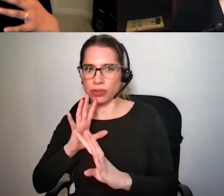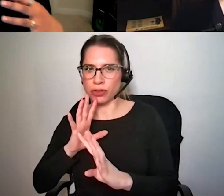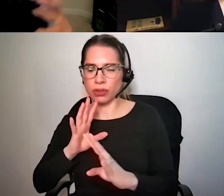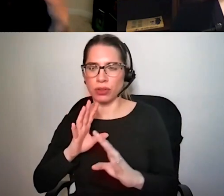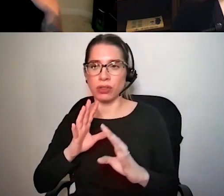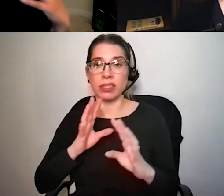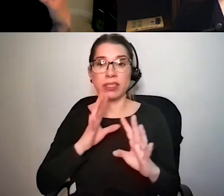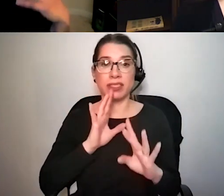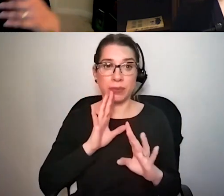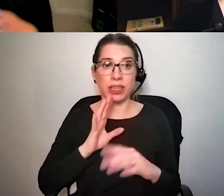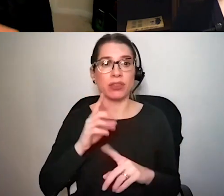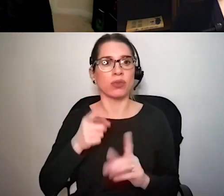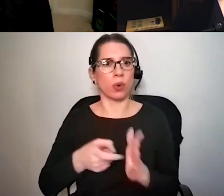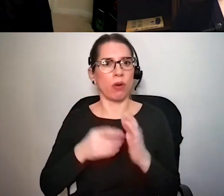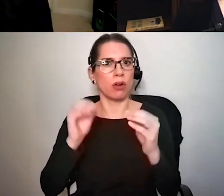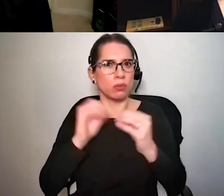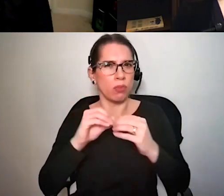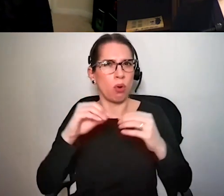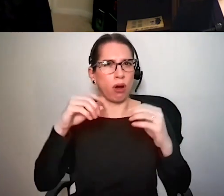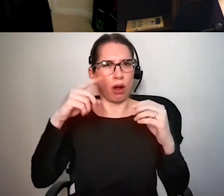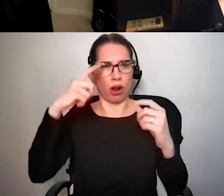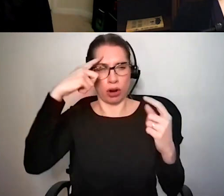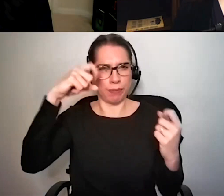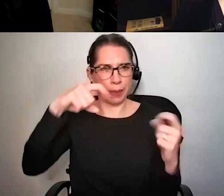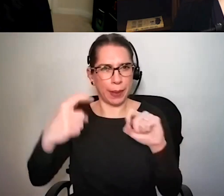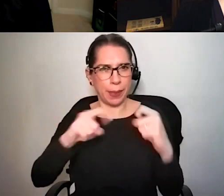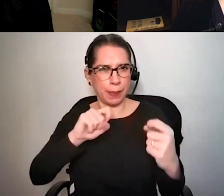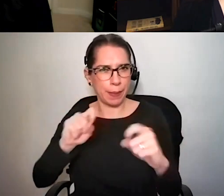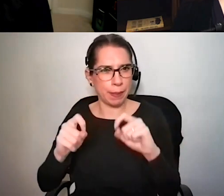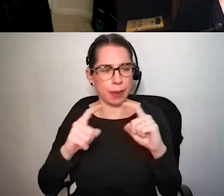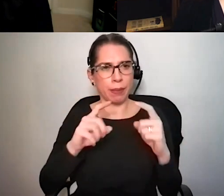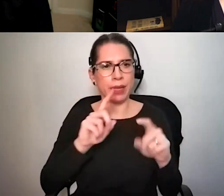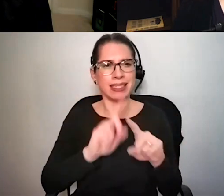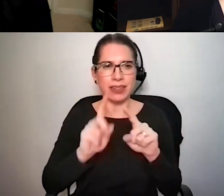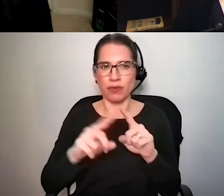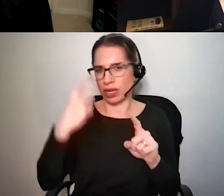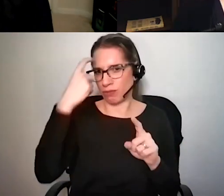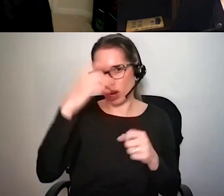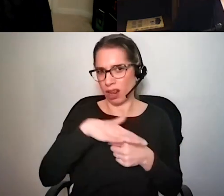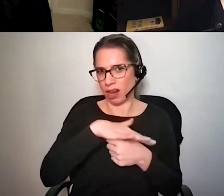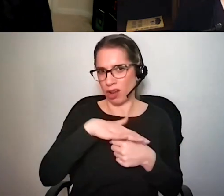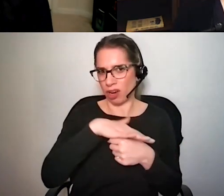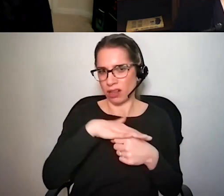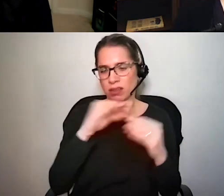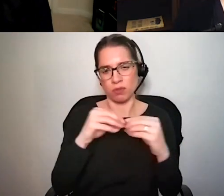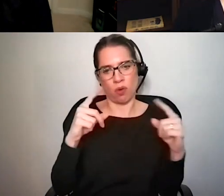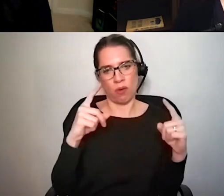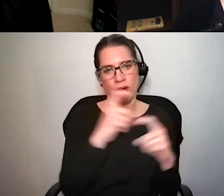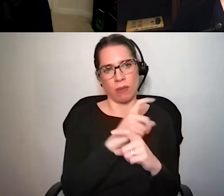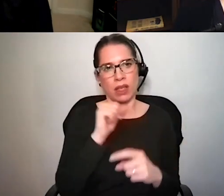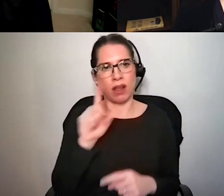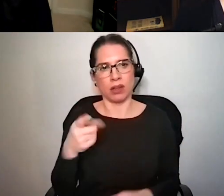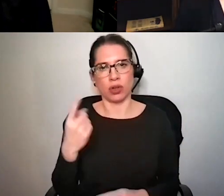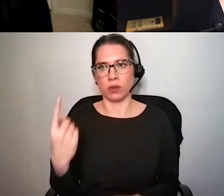requires a lot more engagement of different um of different brain areas than understanding just a straight tone